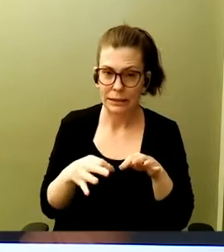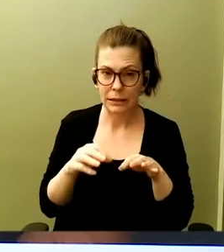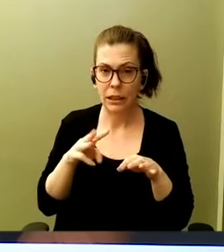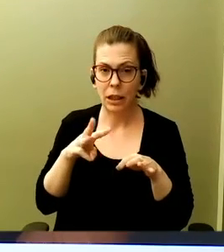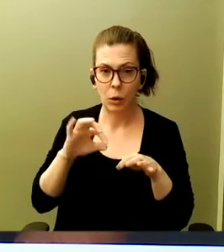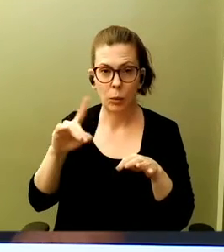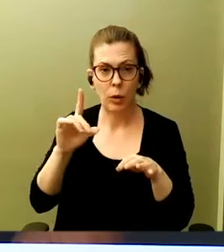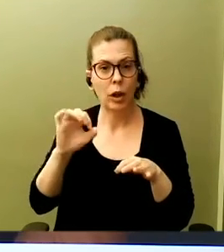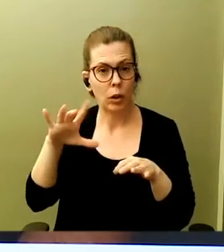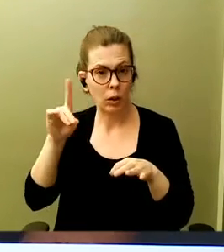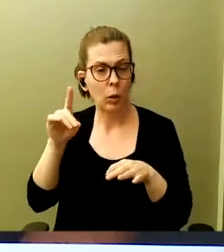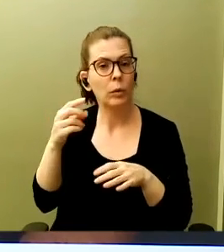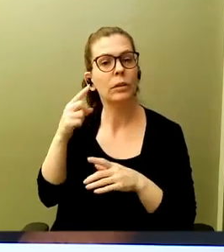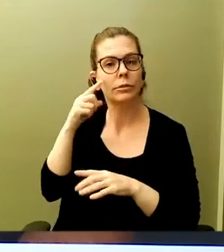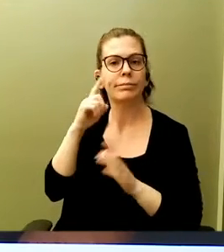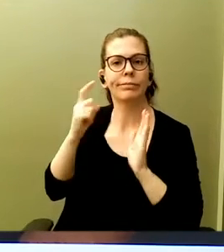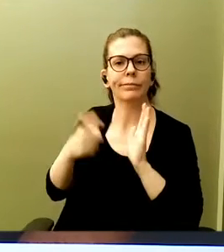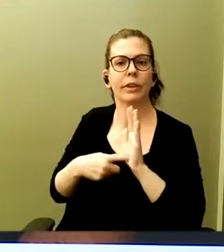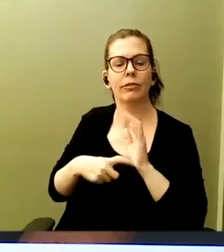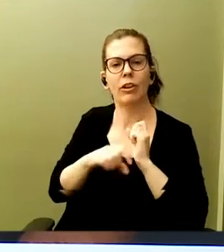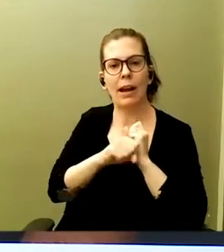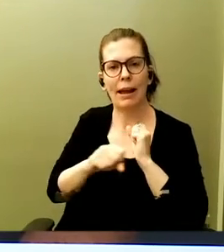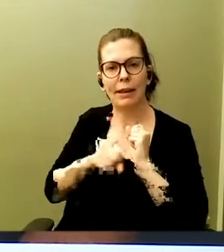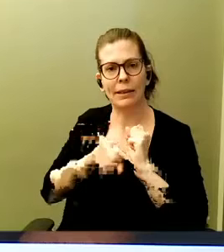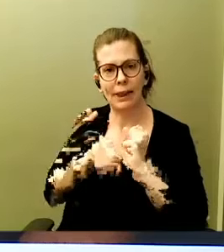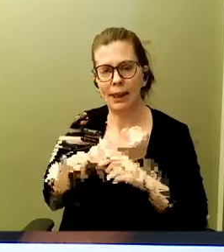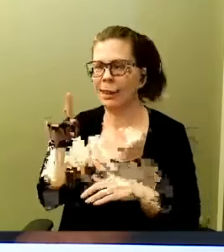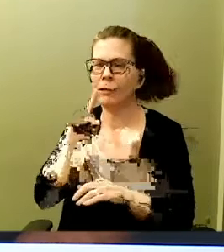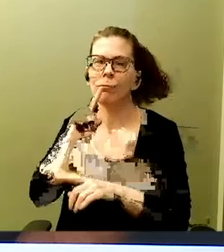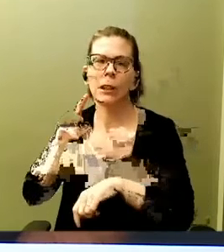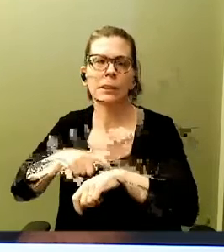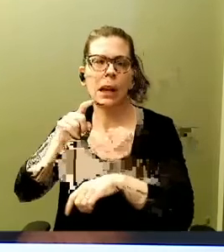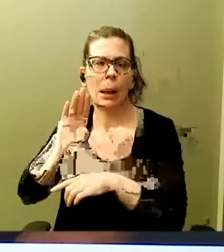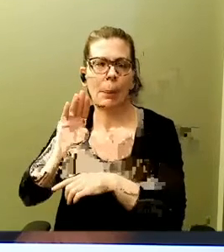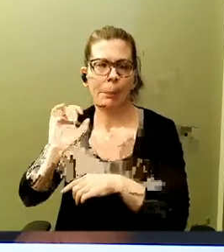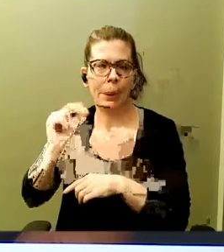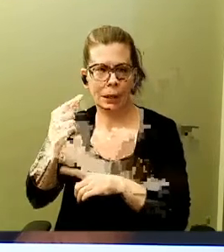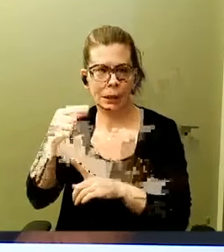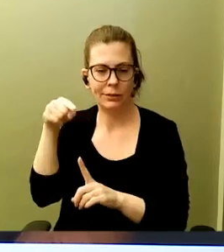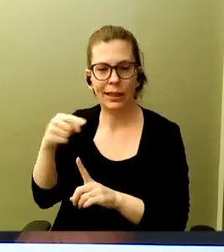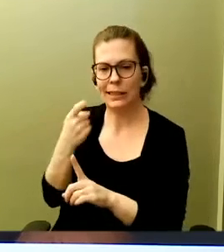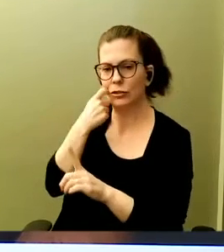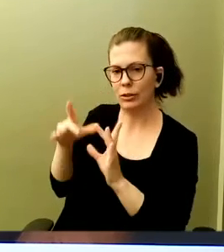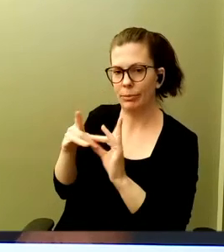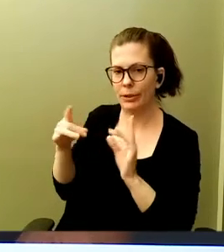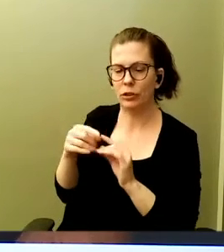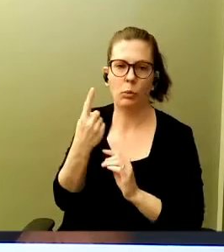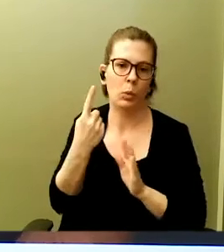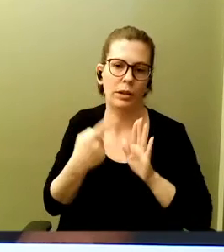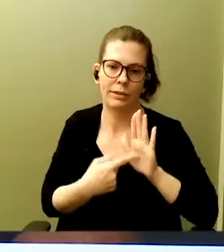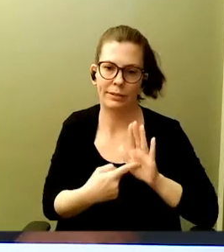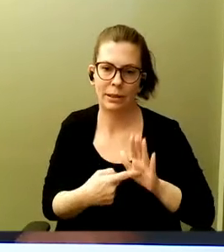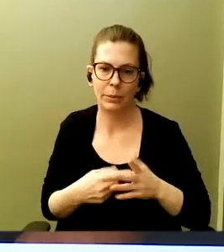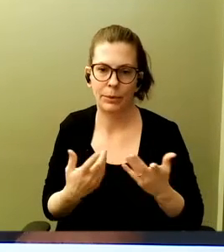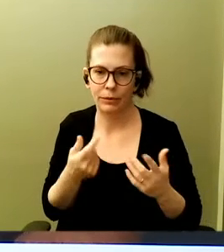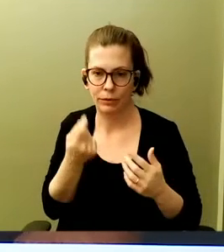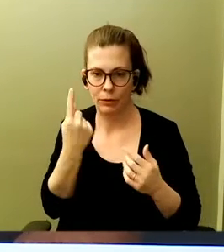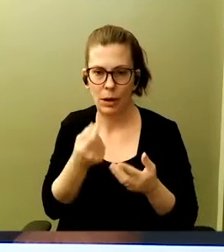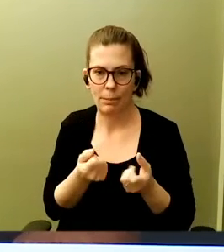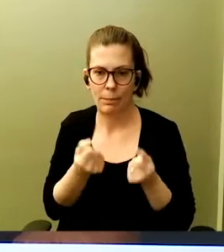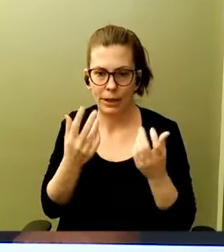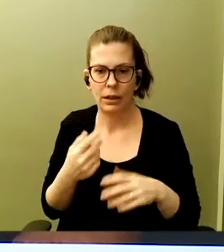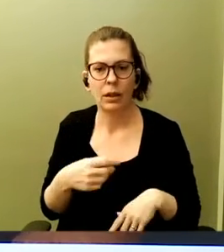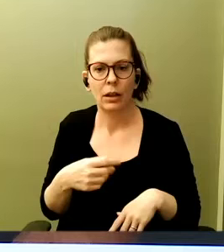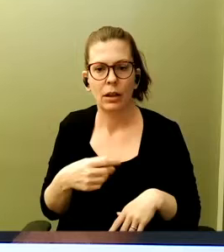So the real-time bidding systems that Clark just alluded to is just one example of many. And what's unique about